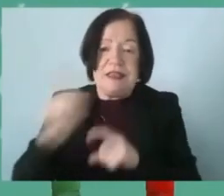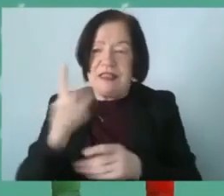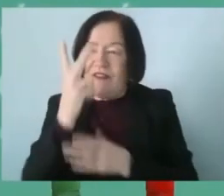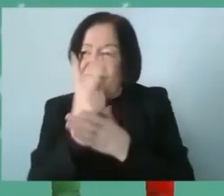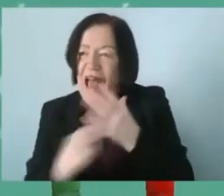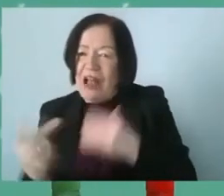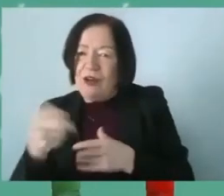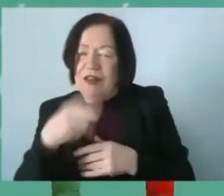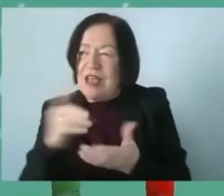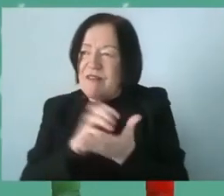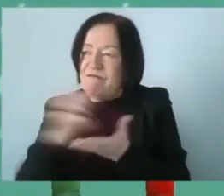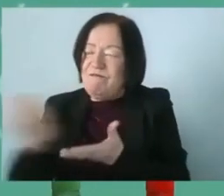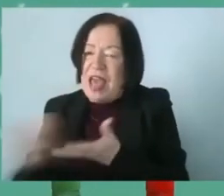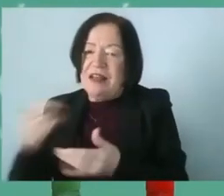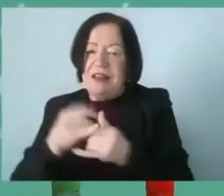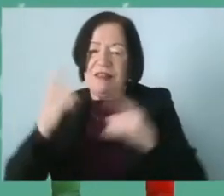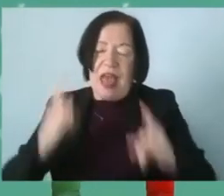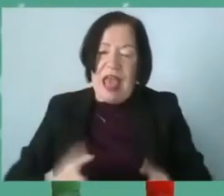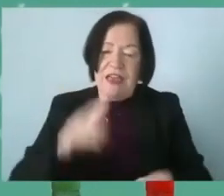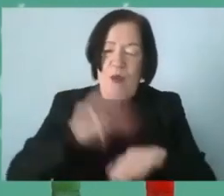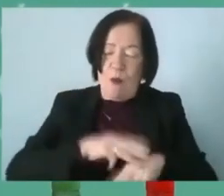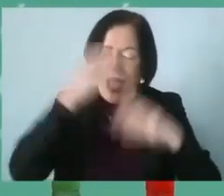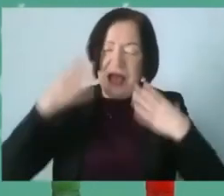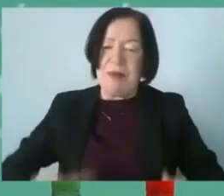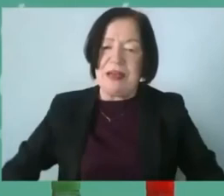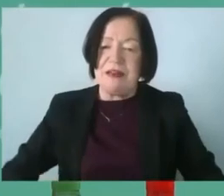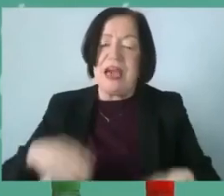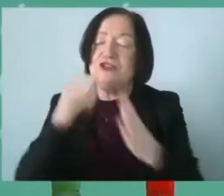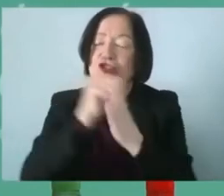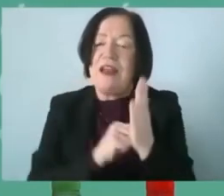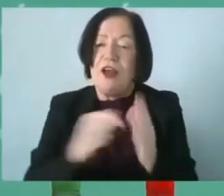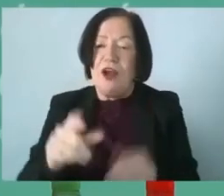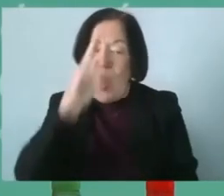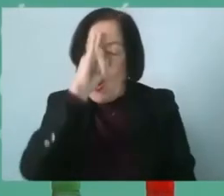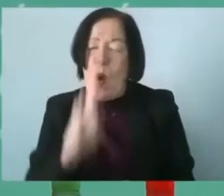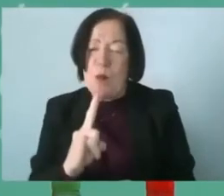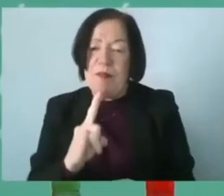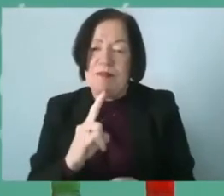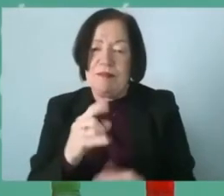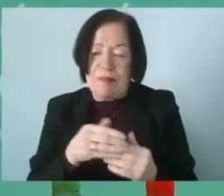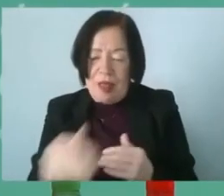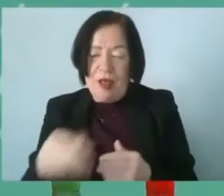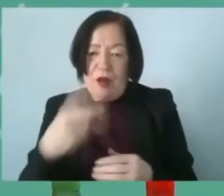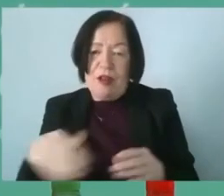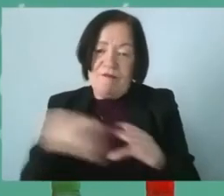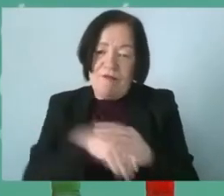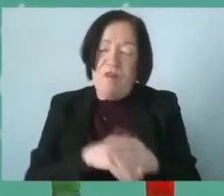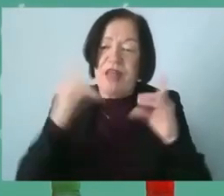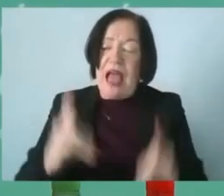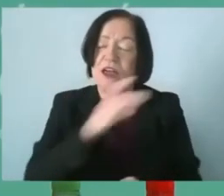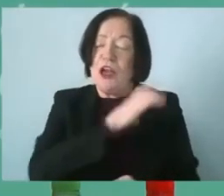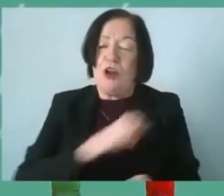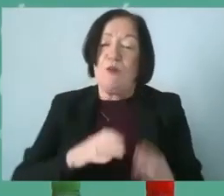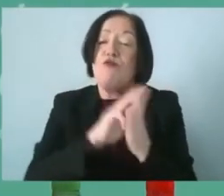invest in things like the health and well-being agenda so you'd hope that they would um eventually come into the healthy club program um